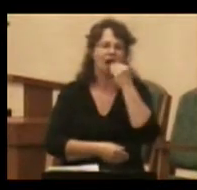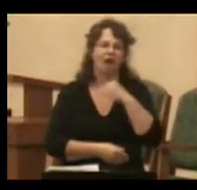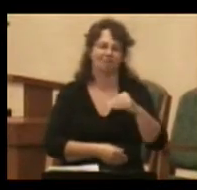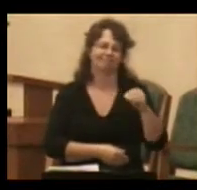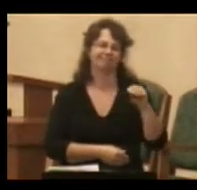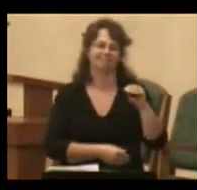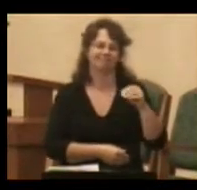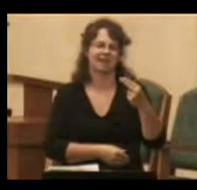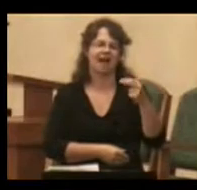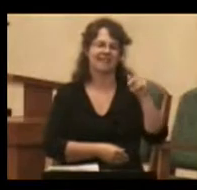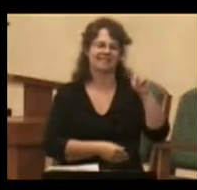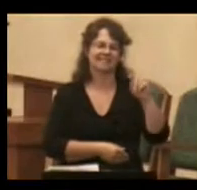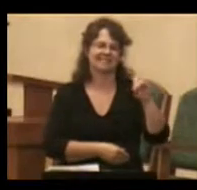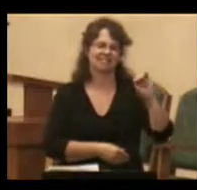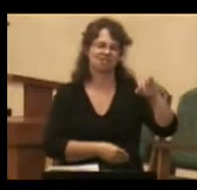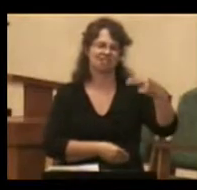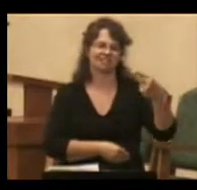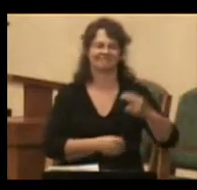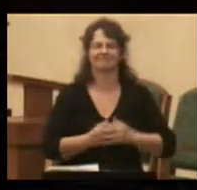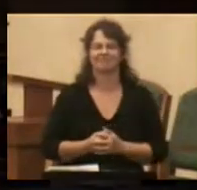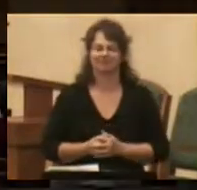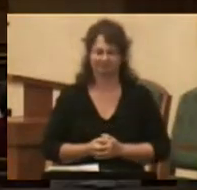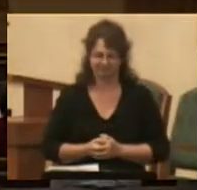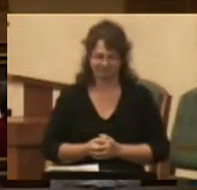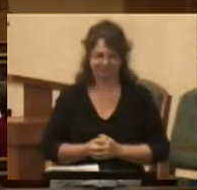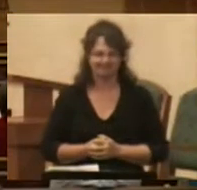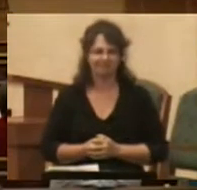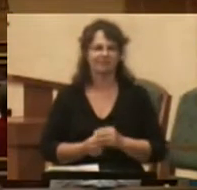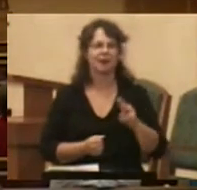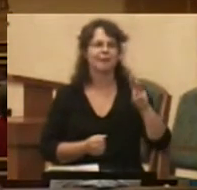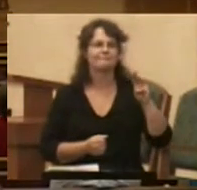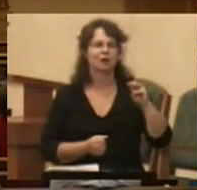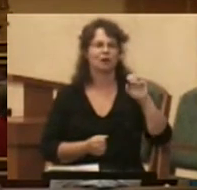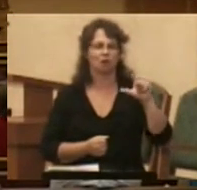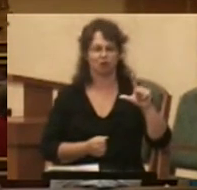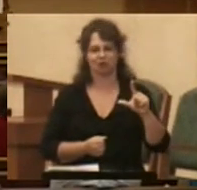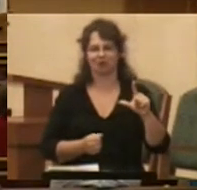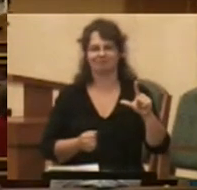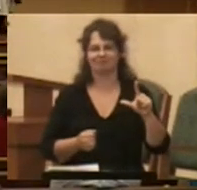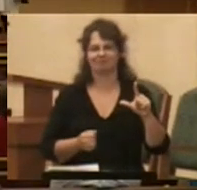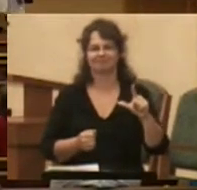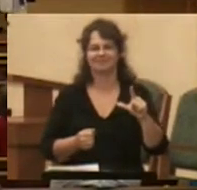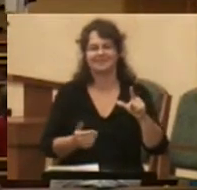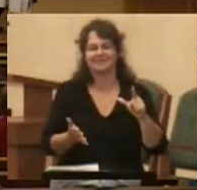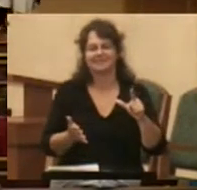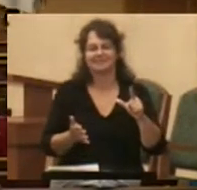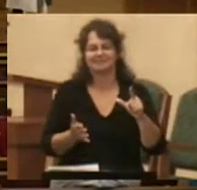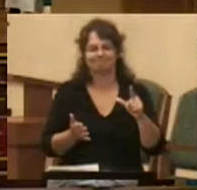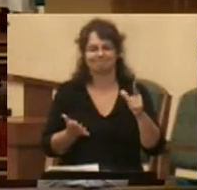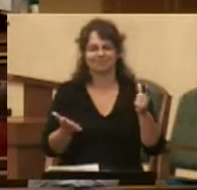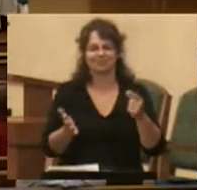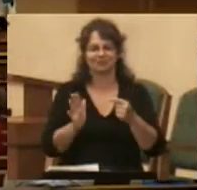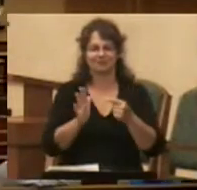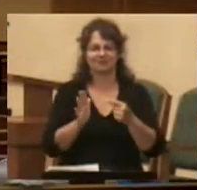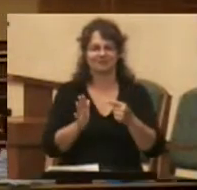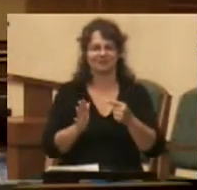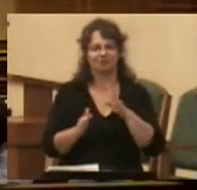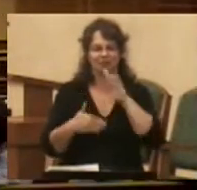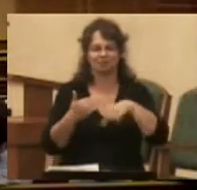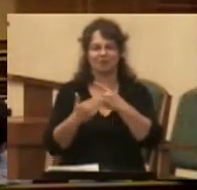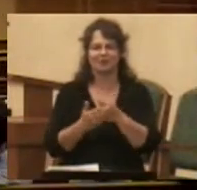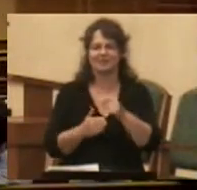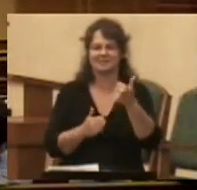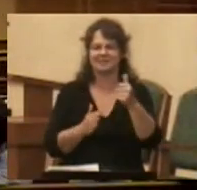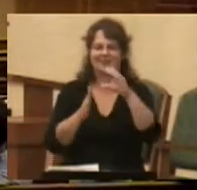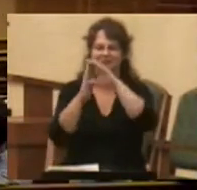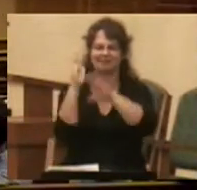Well, Martin Luther had an opportunity 500 years ago to define the Ten Commandments. I guess we can allow some Minnesotans a